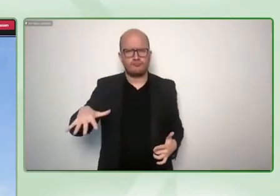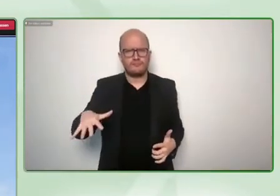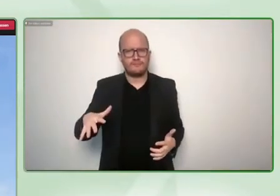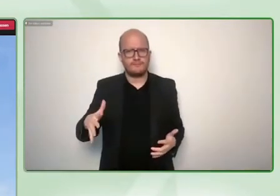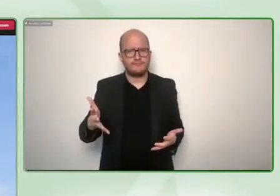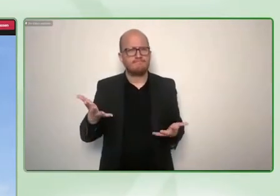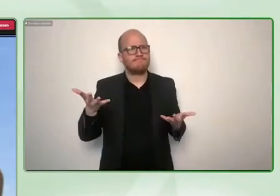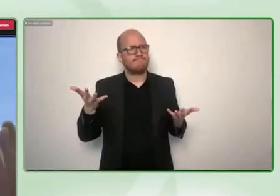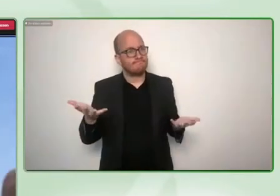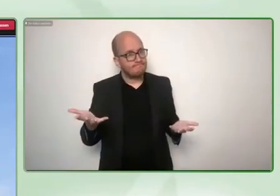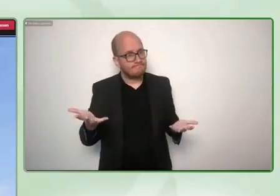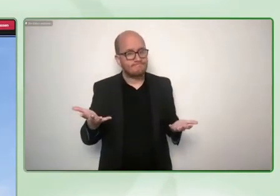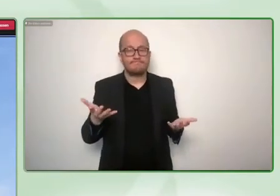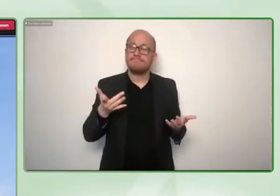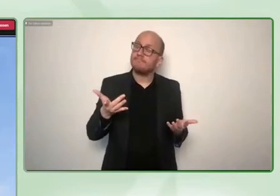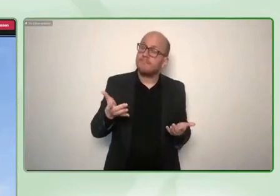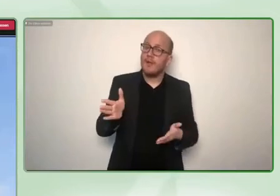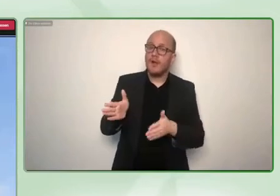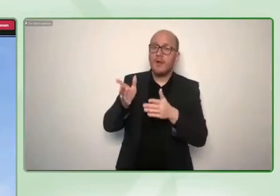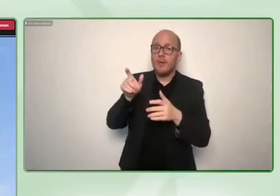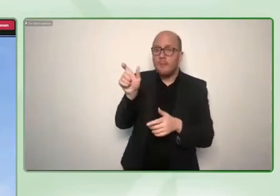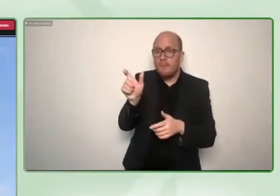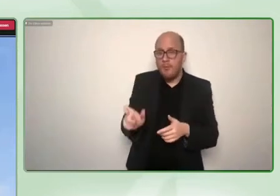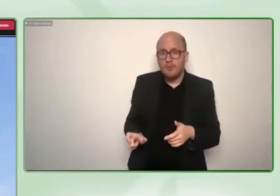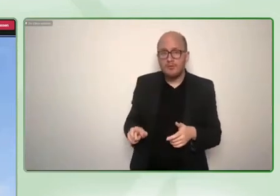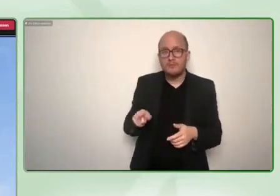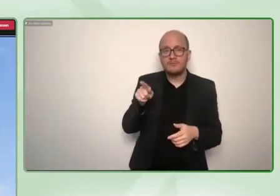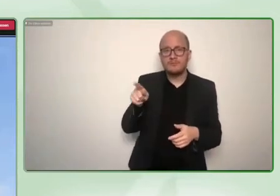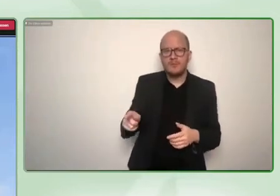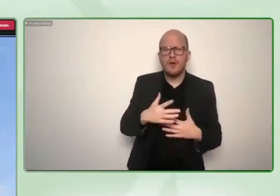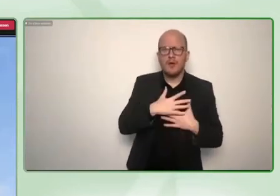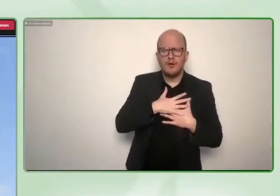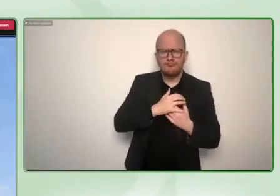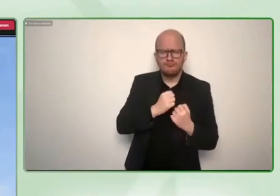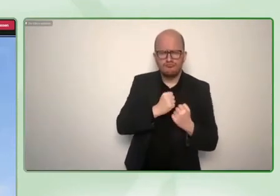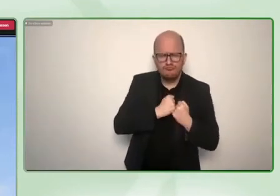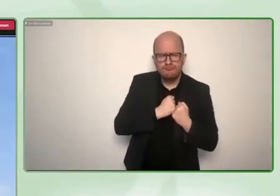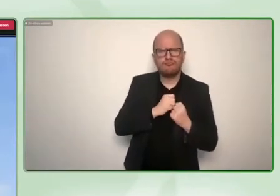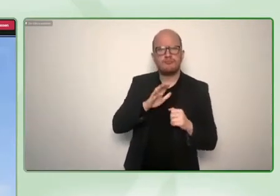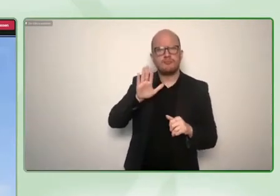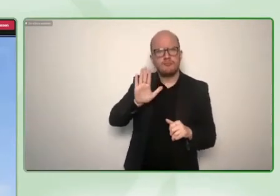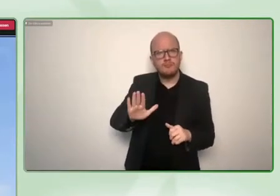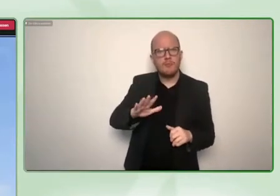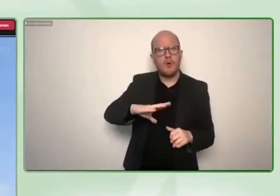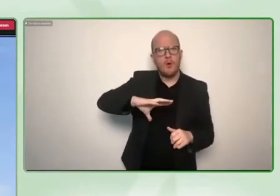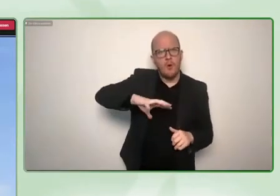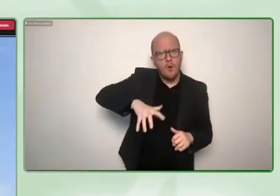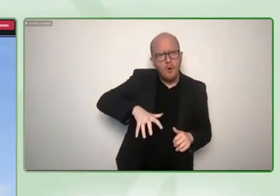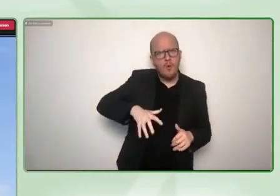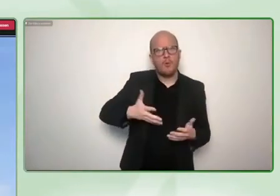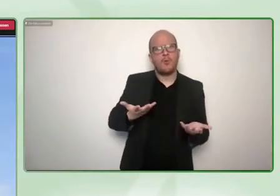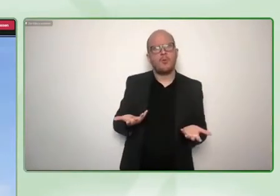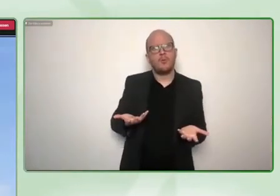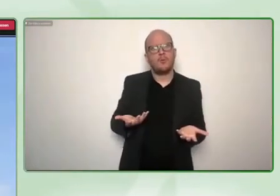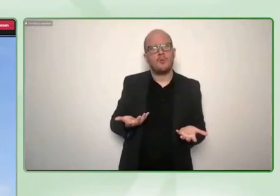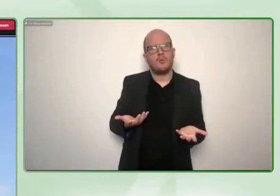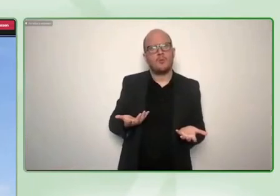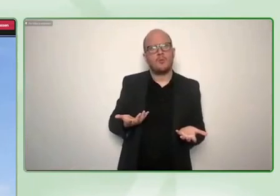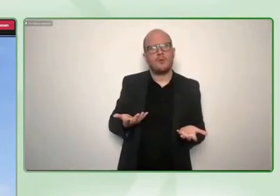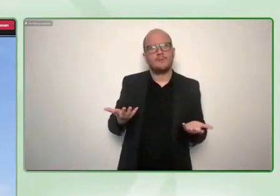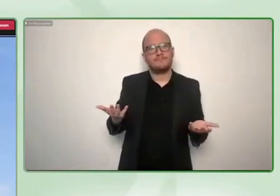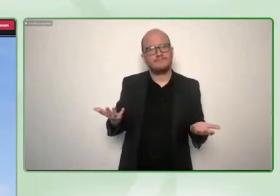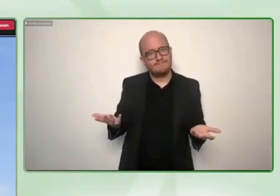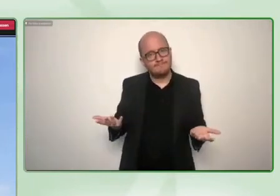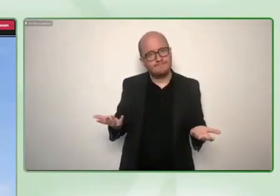go through a conscious process of understanding that maybe this program is also a problem is also very